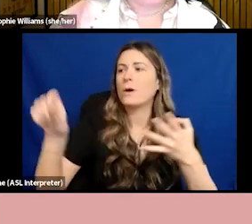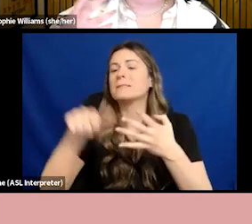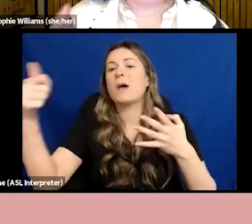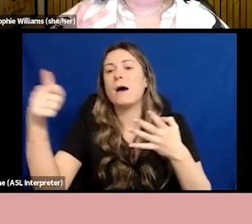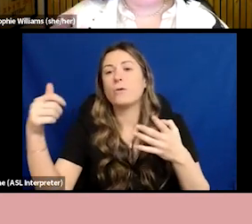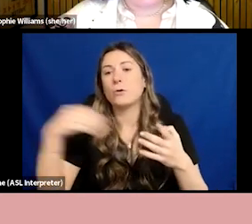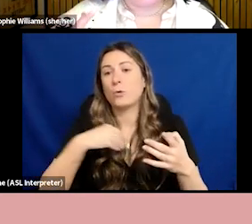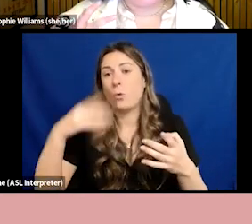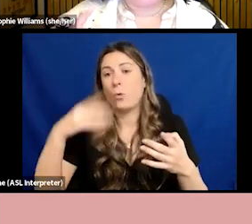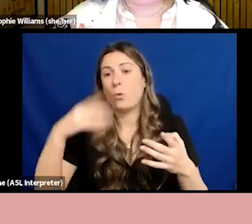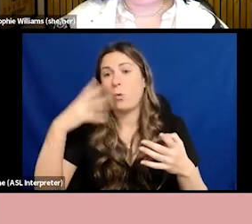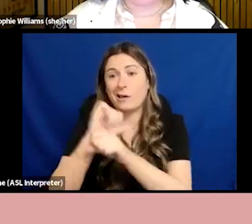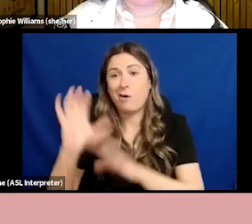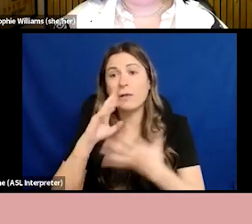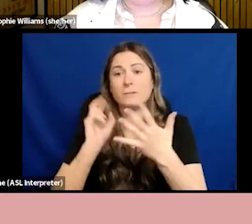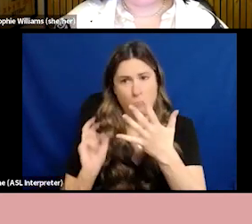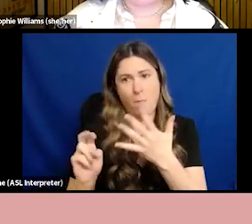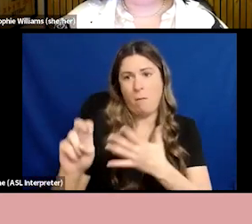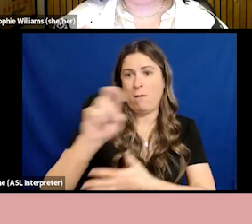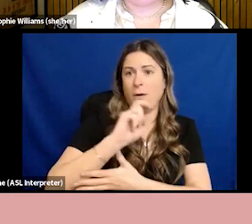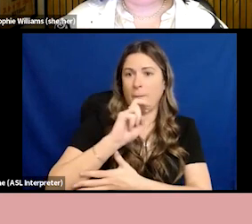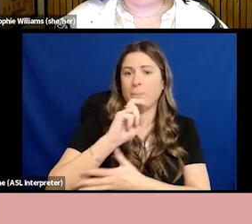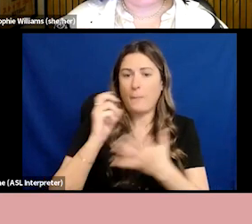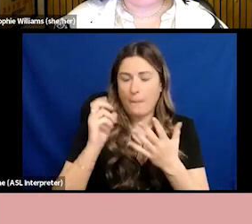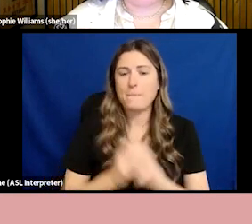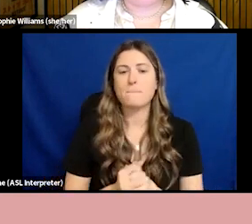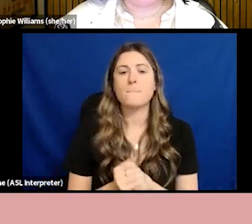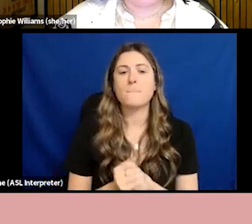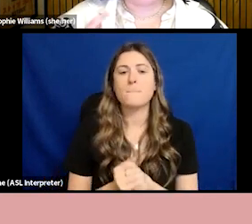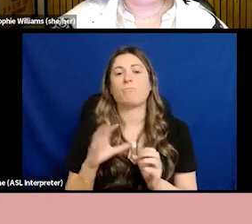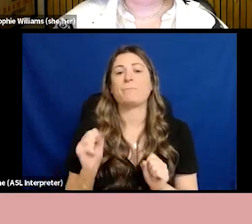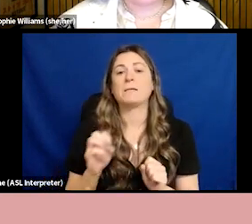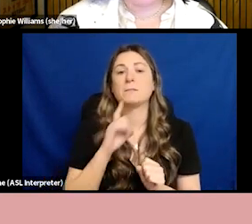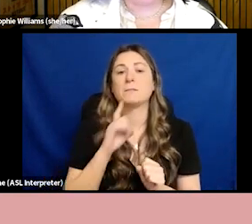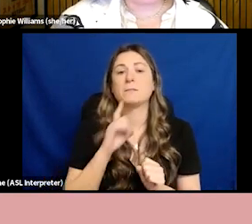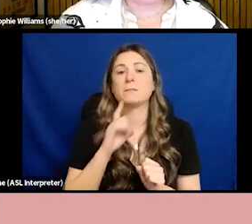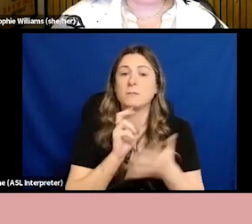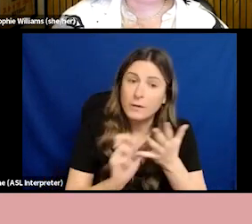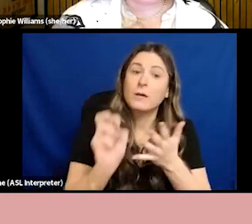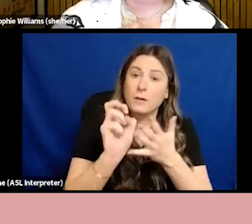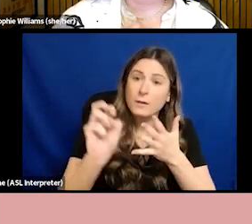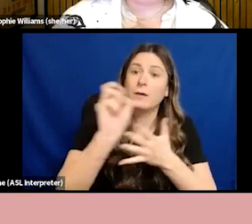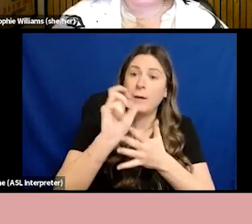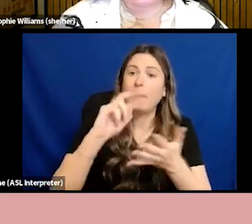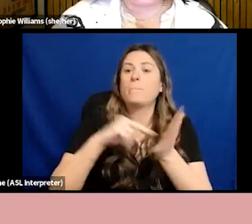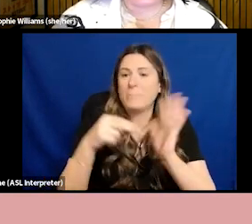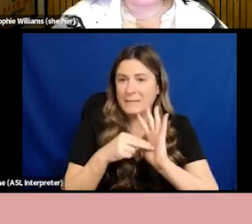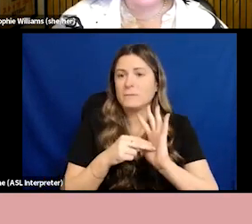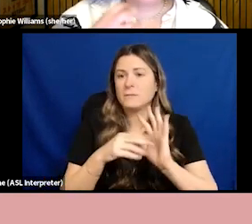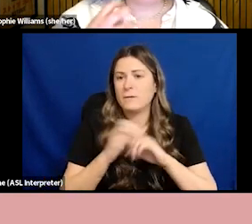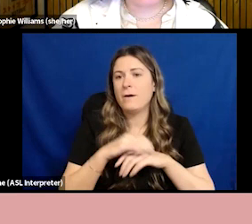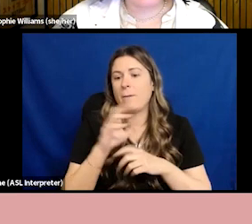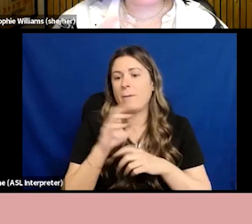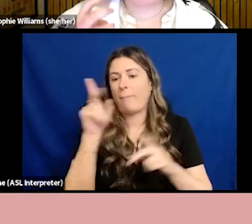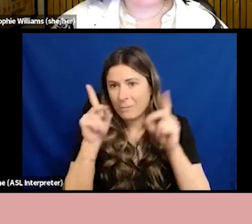But having representation at a more senior level gives marginalized people a chance to have a voice and a say in business decisions,